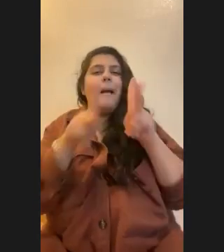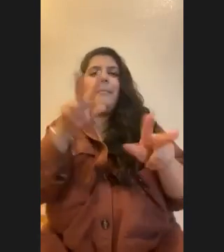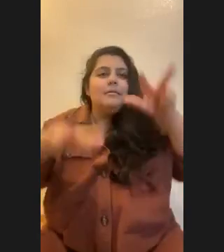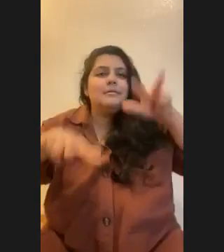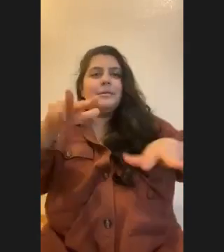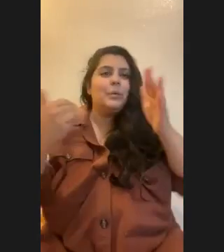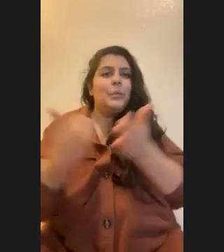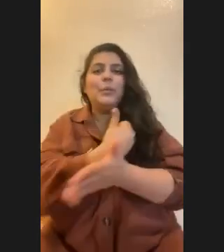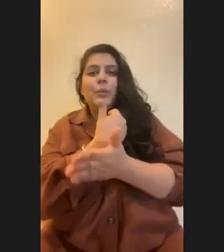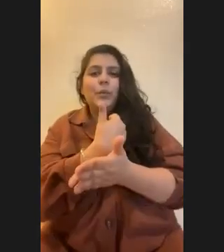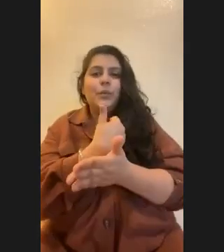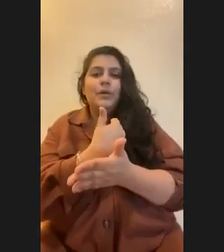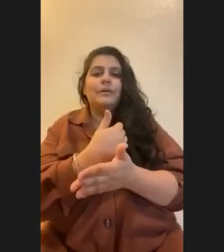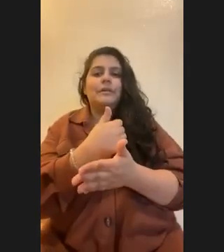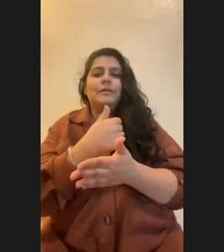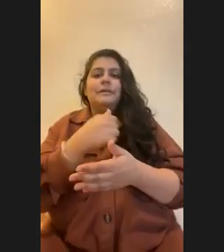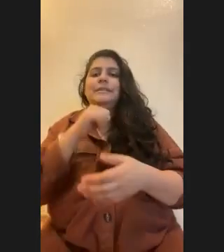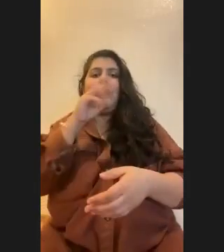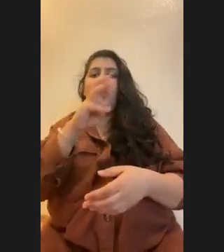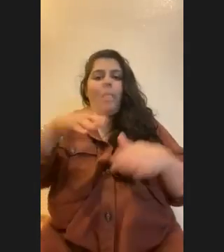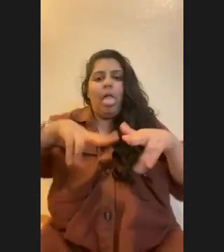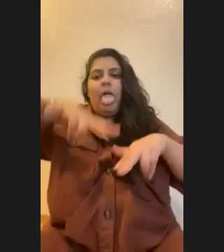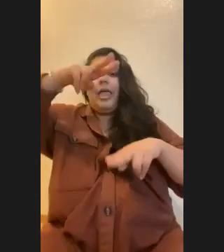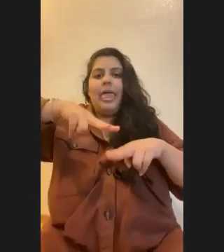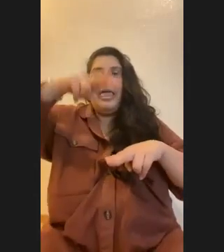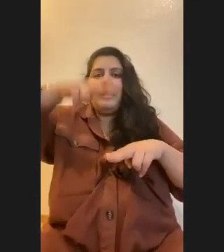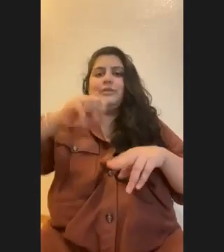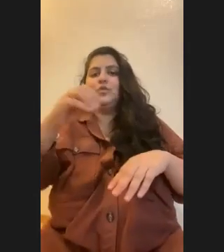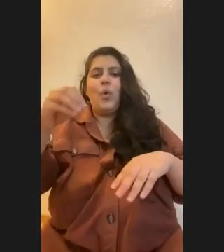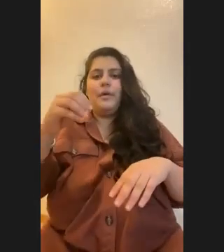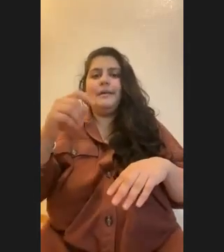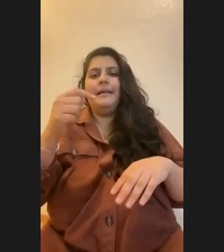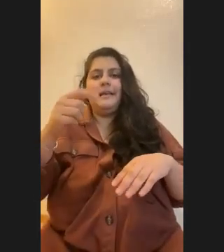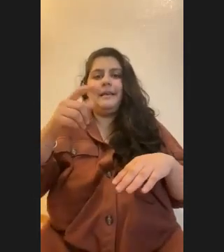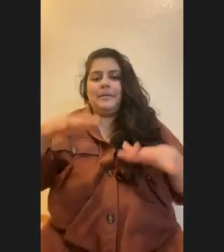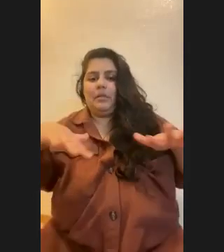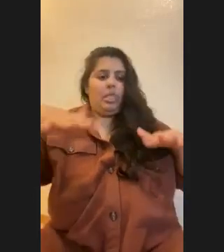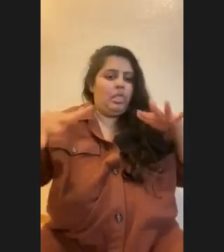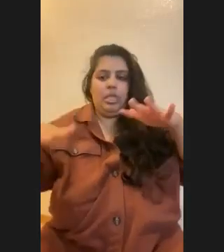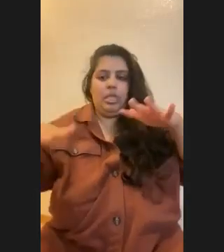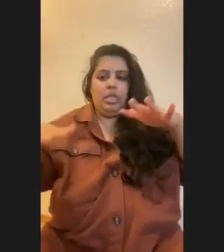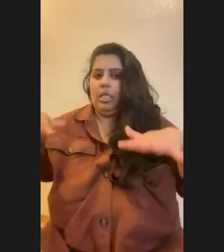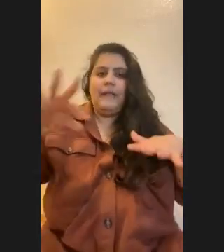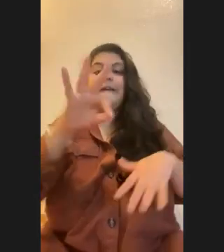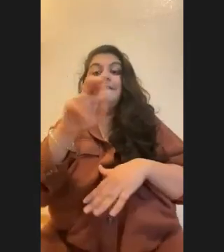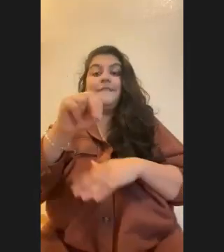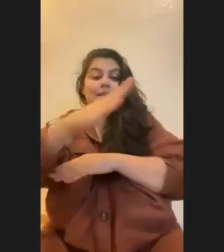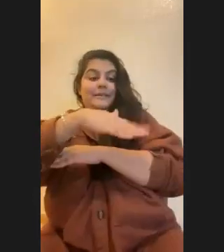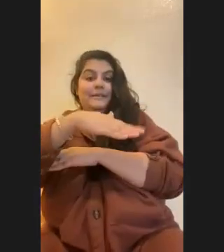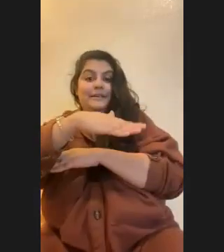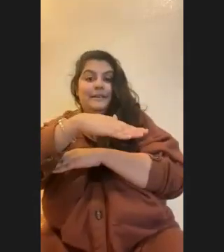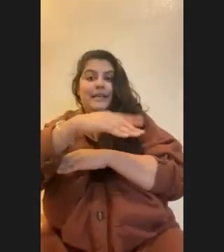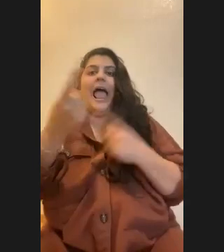reefs. Their buoyancy control isn't really good. So they're flailing about and then fins are knocking the reef, right? So if you could just